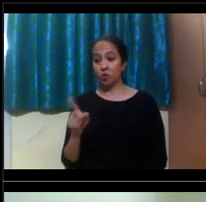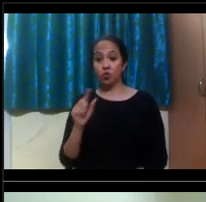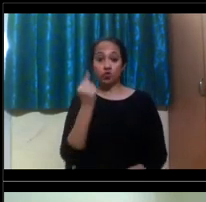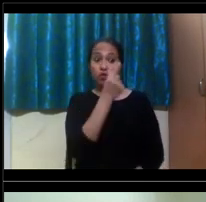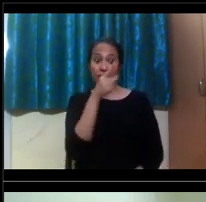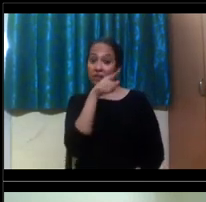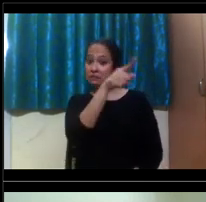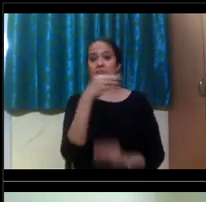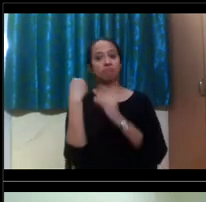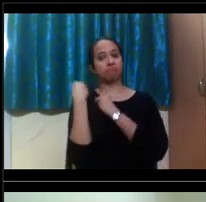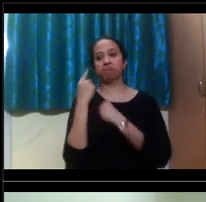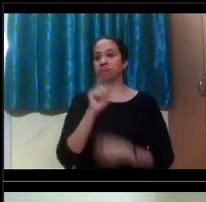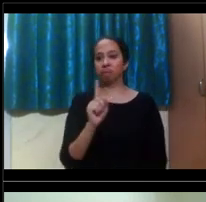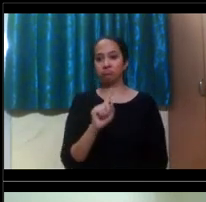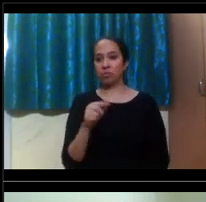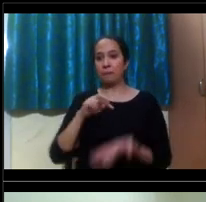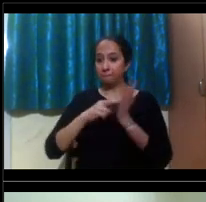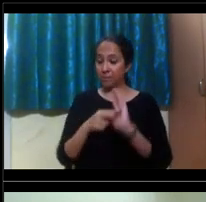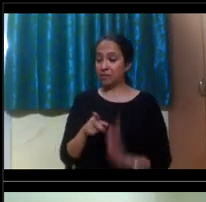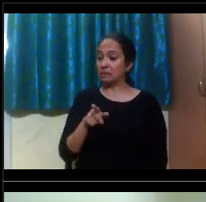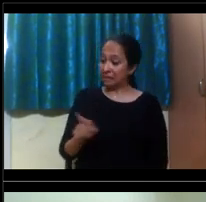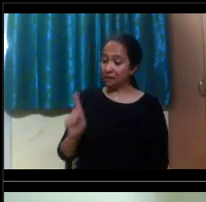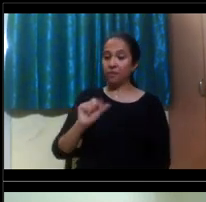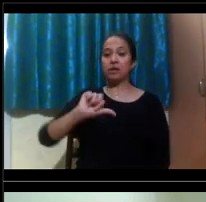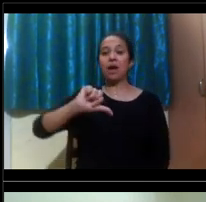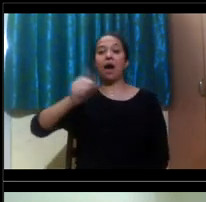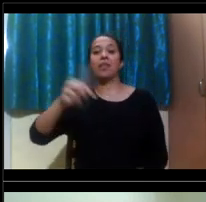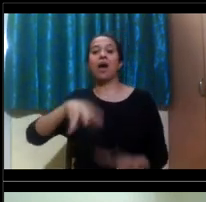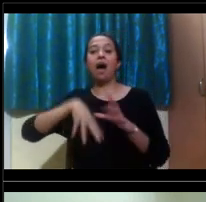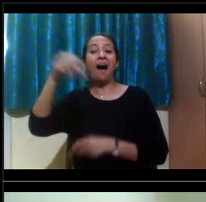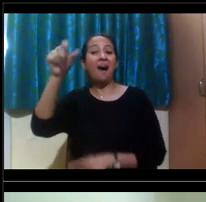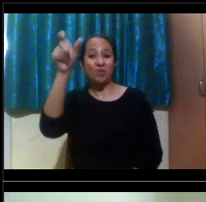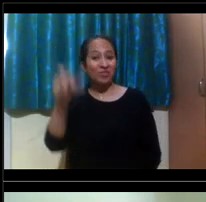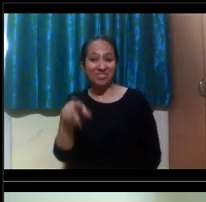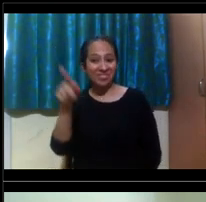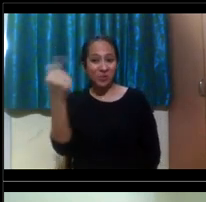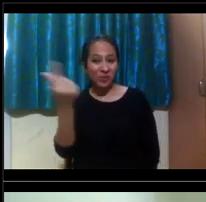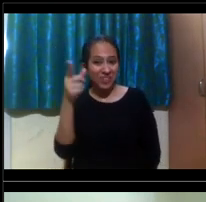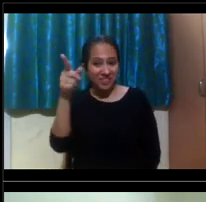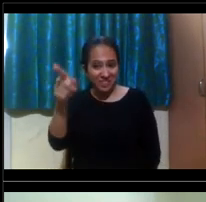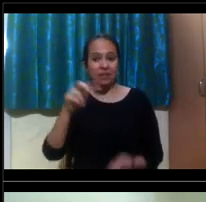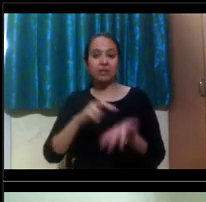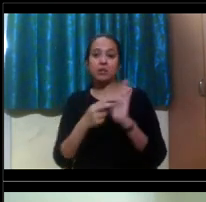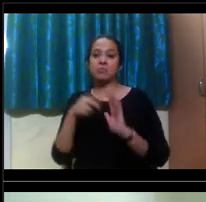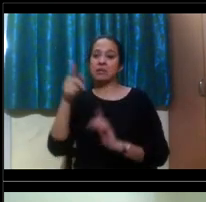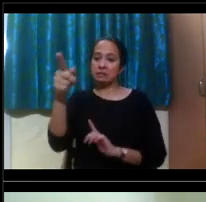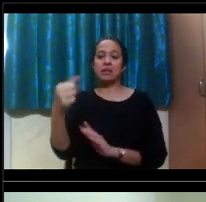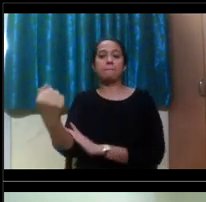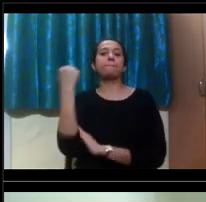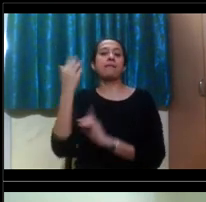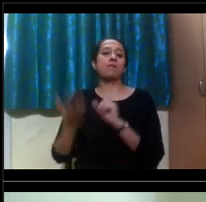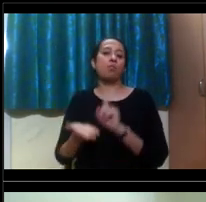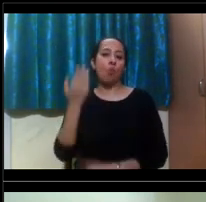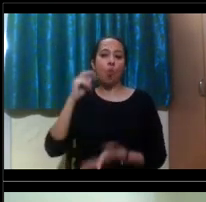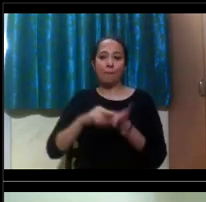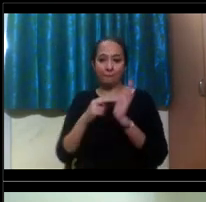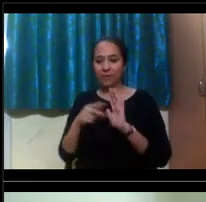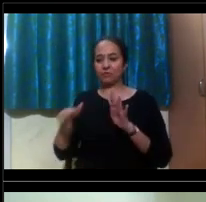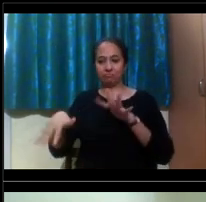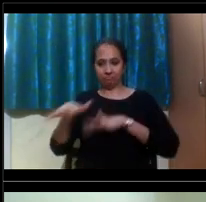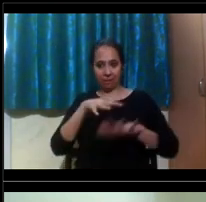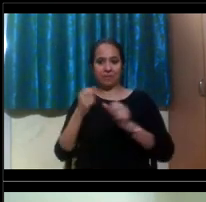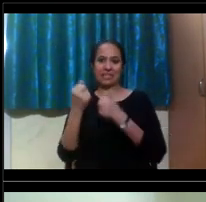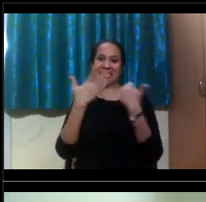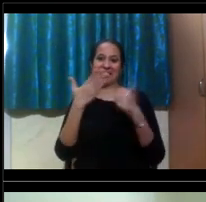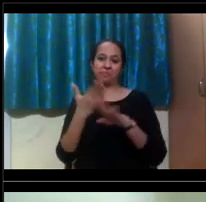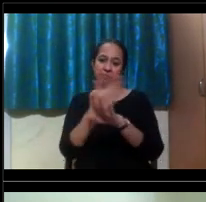So it's kind of an, another external, um, agency that has a lot of their own unique, um, and heavy requirements